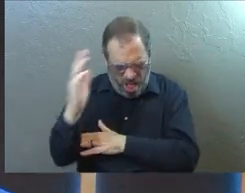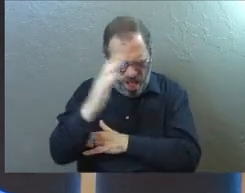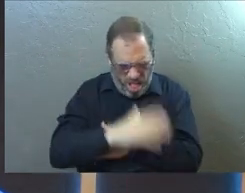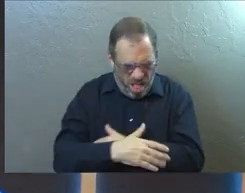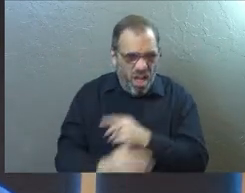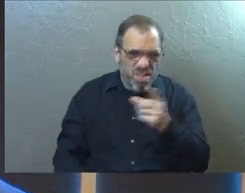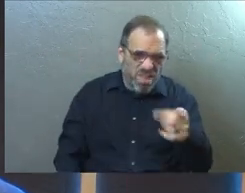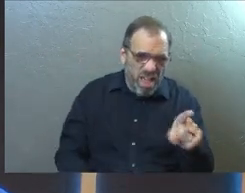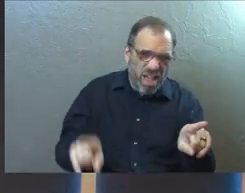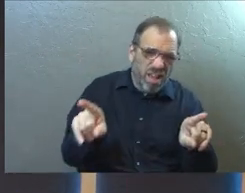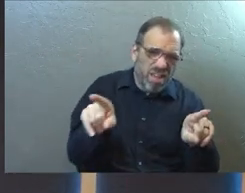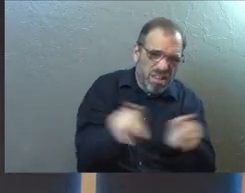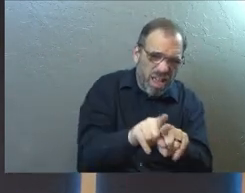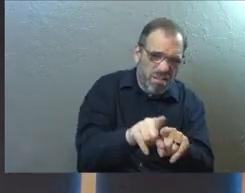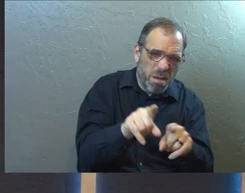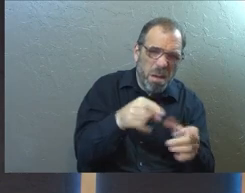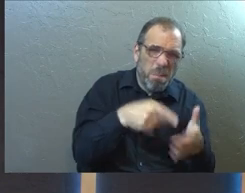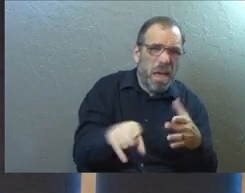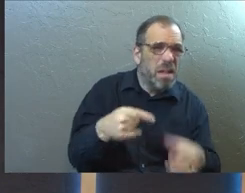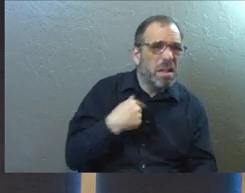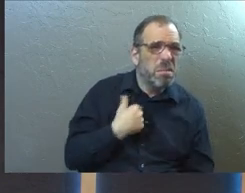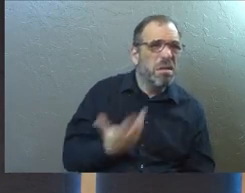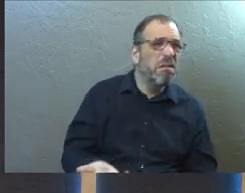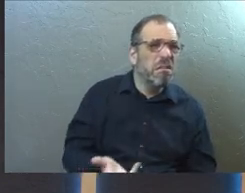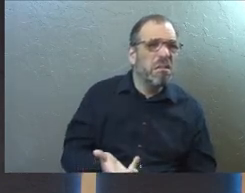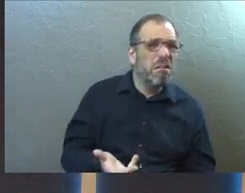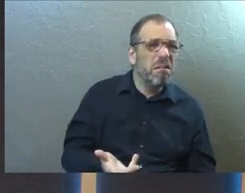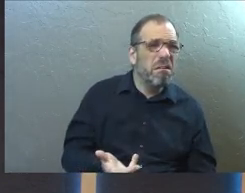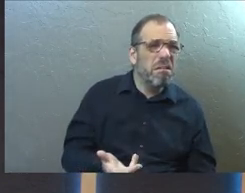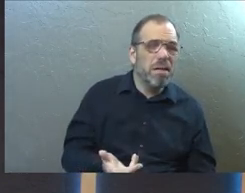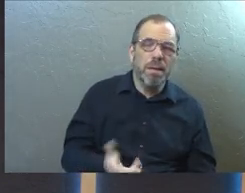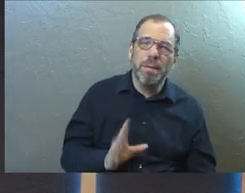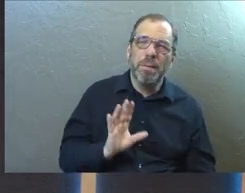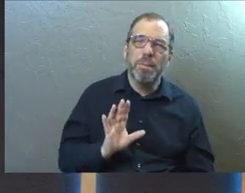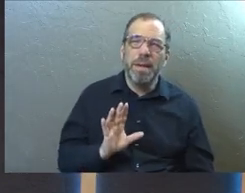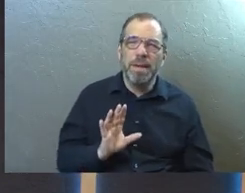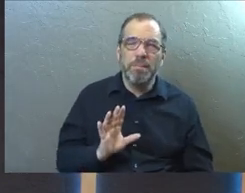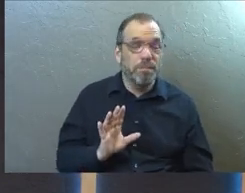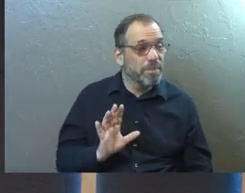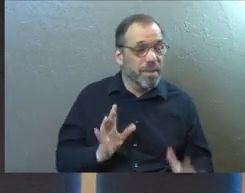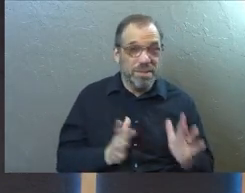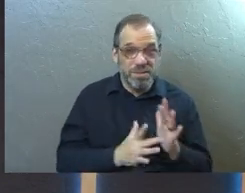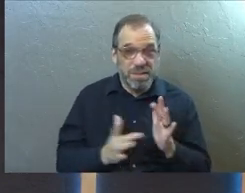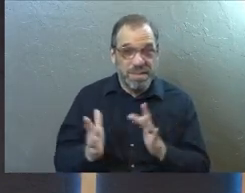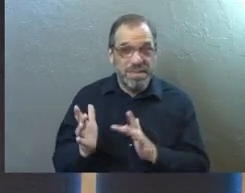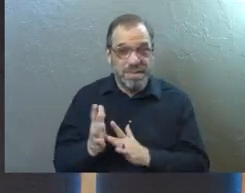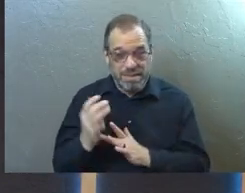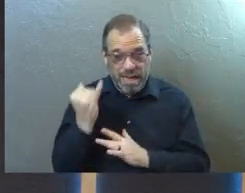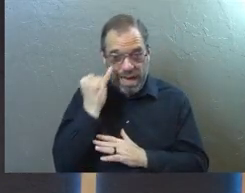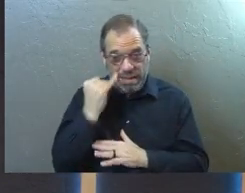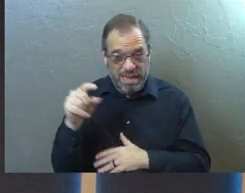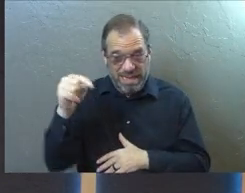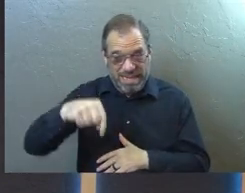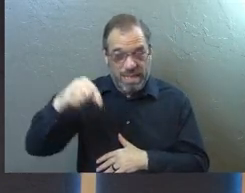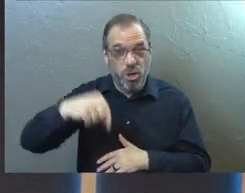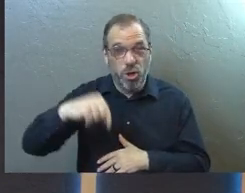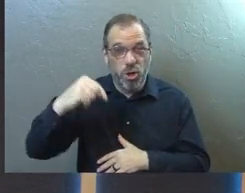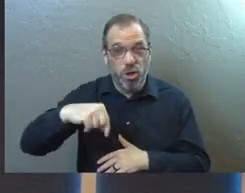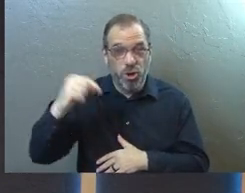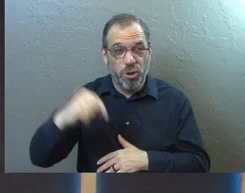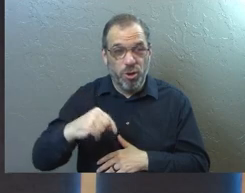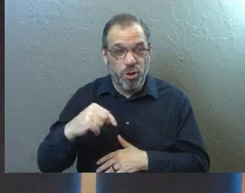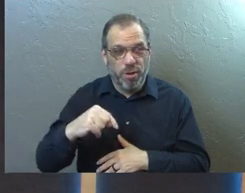stuff, but they get the same thing that we get. And Jesus is really, I think, pulling out some of this exact idea that's happening here,